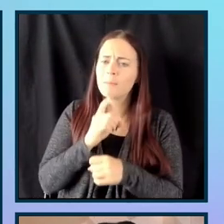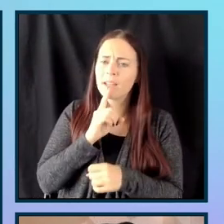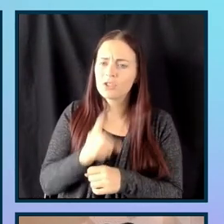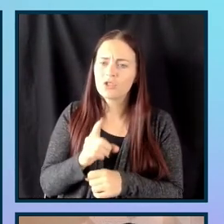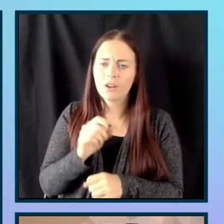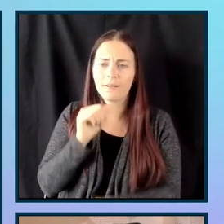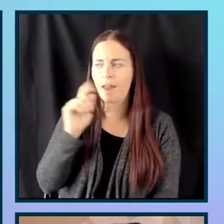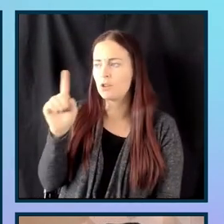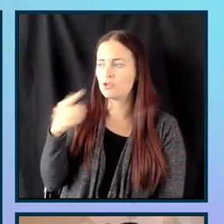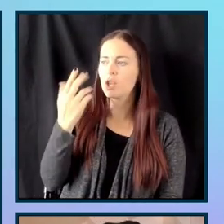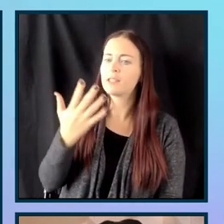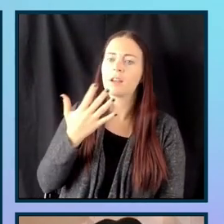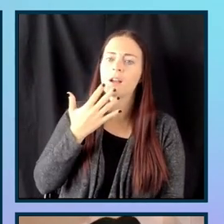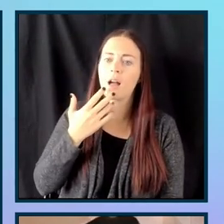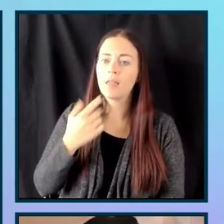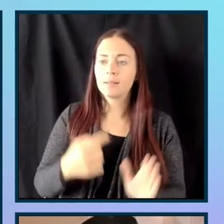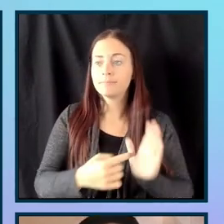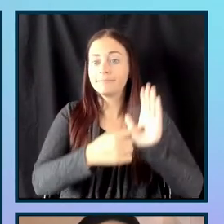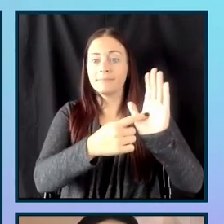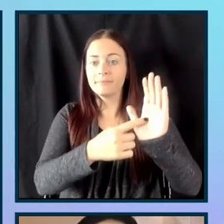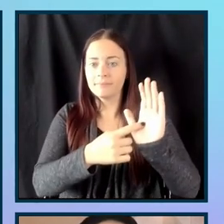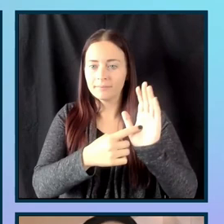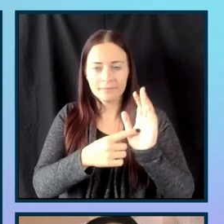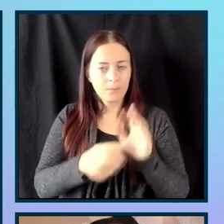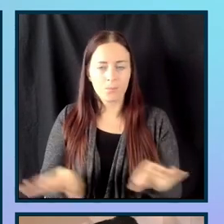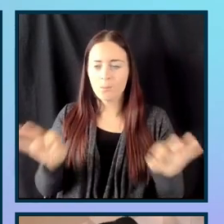alone to signify any important information.